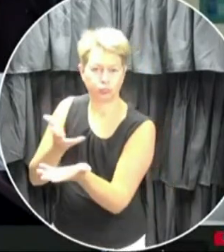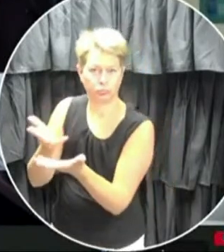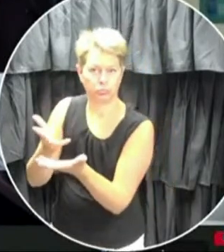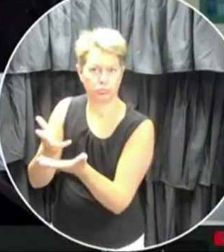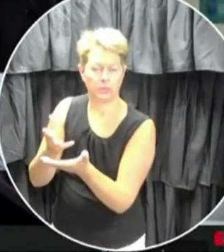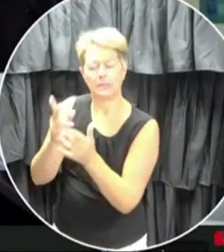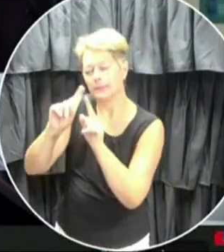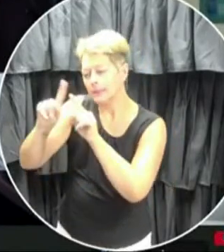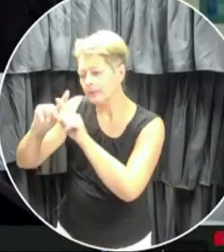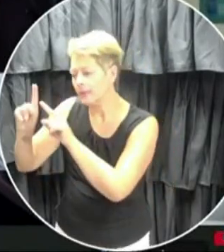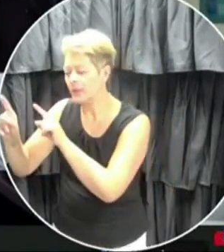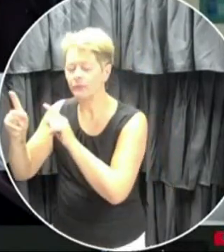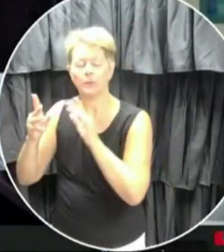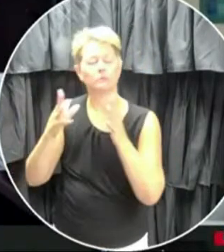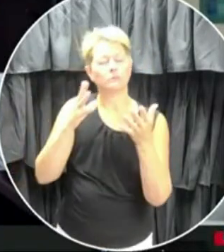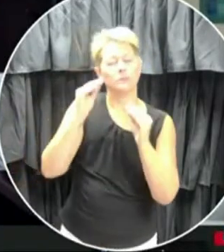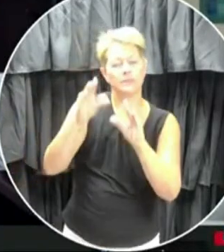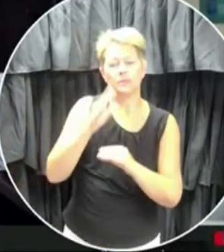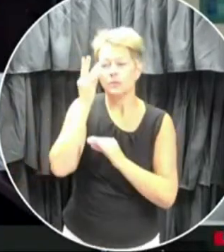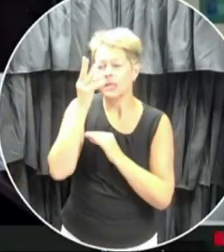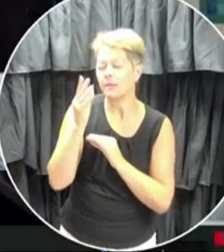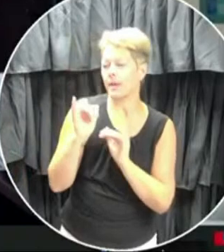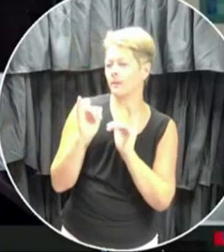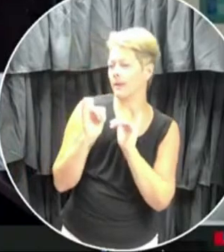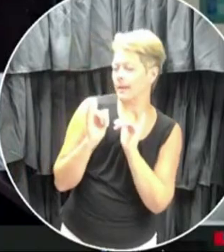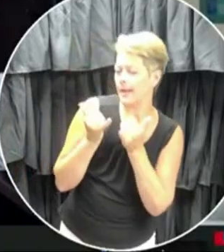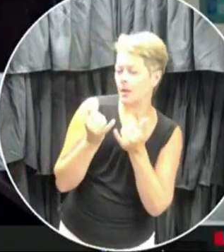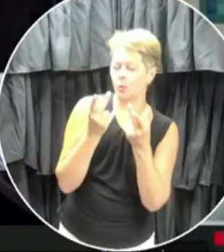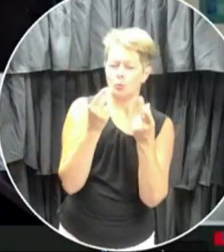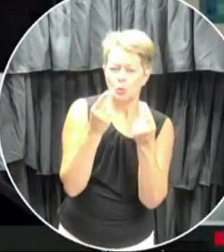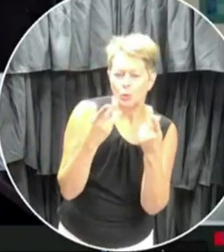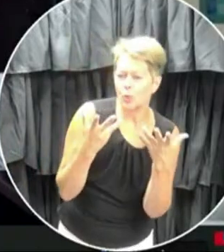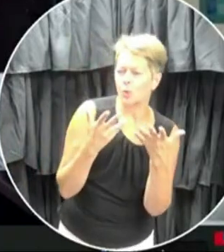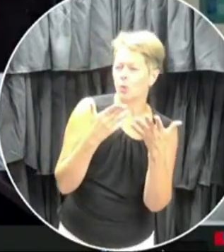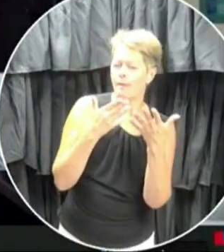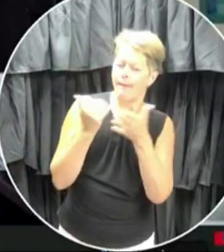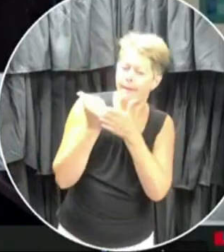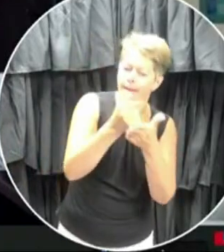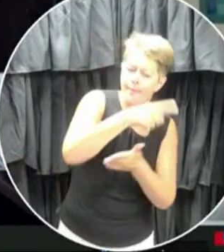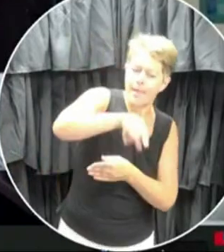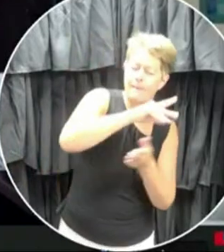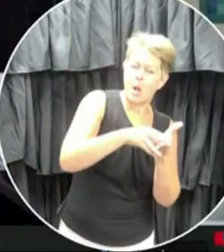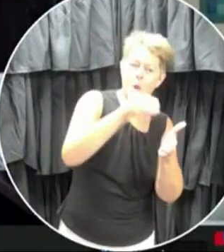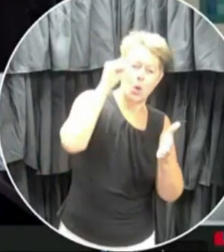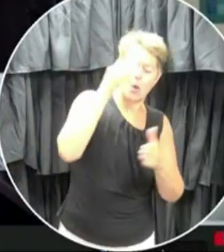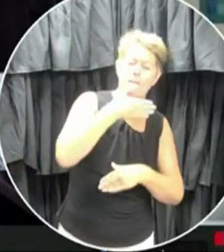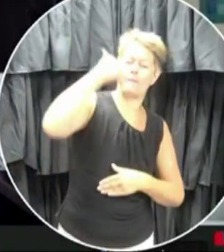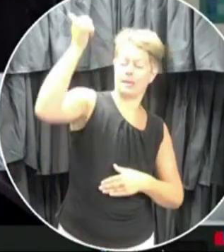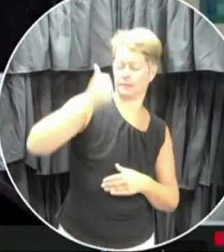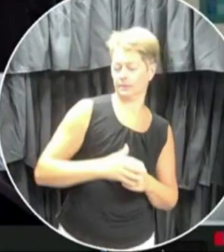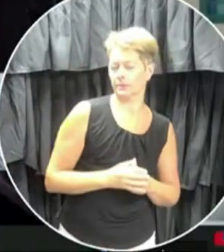consider our roles and what we can do to create optimal learning environments for all students.